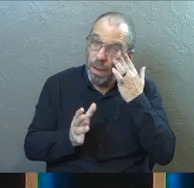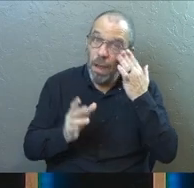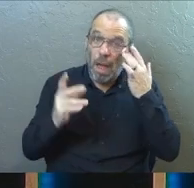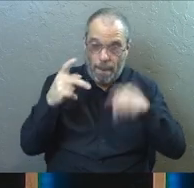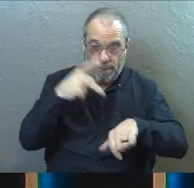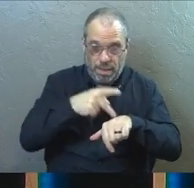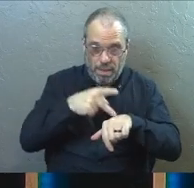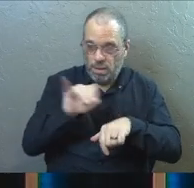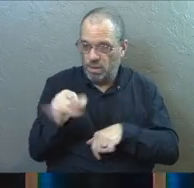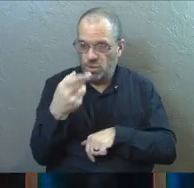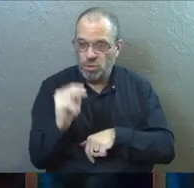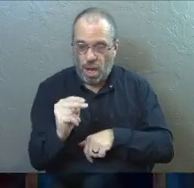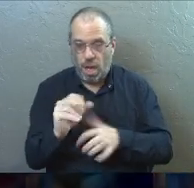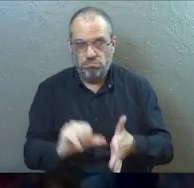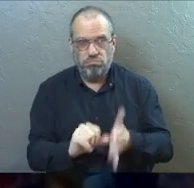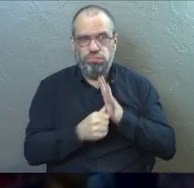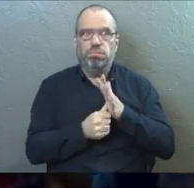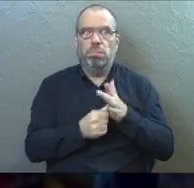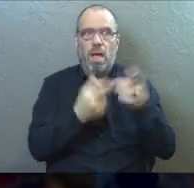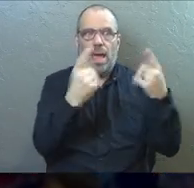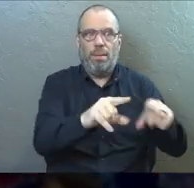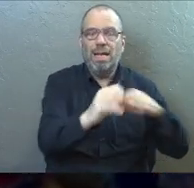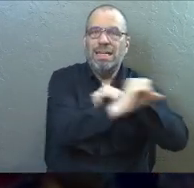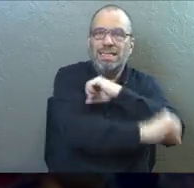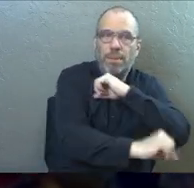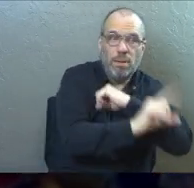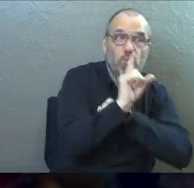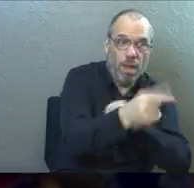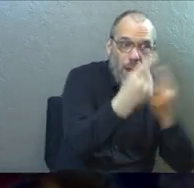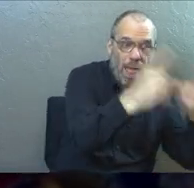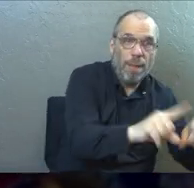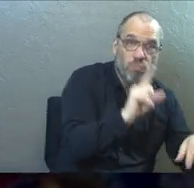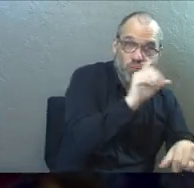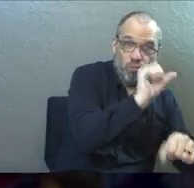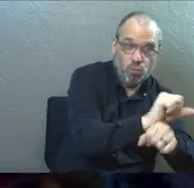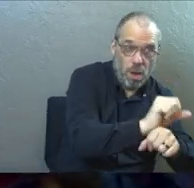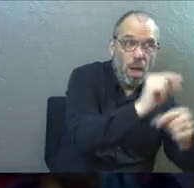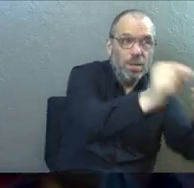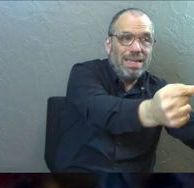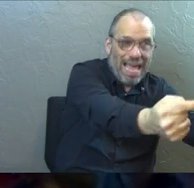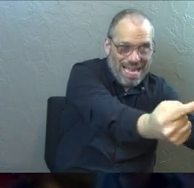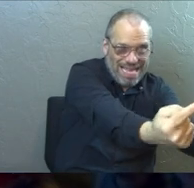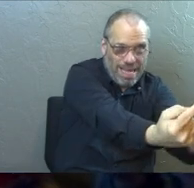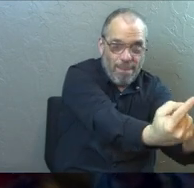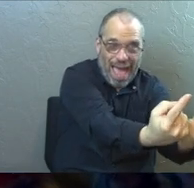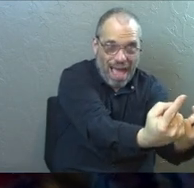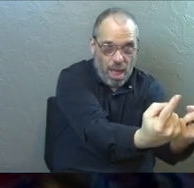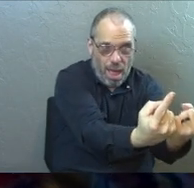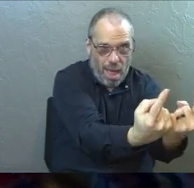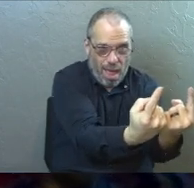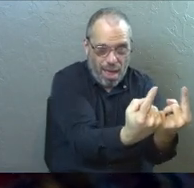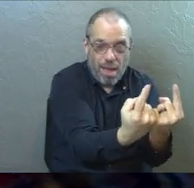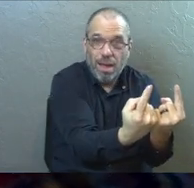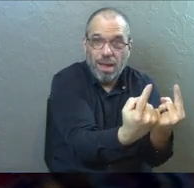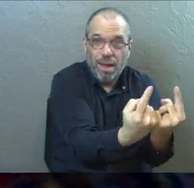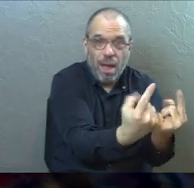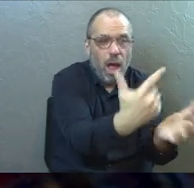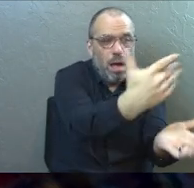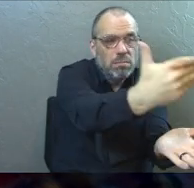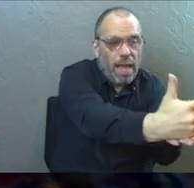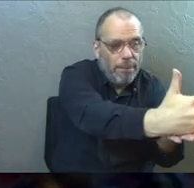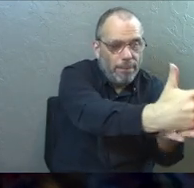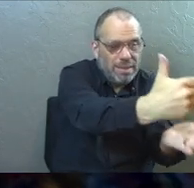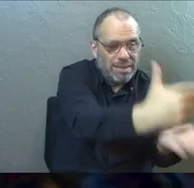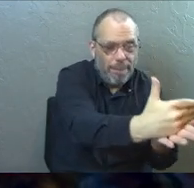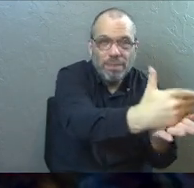Peter and John are so impressed that what God is doing in Samaria is real, that when they go back on the return journey to Jerusalem, they